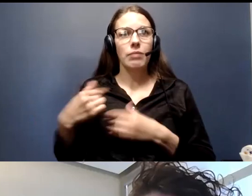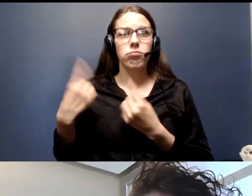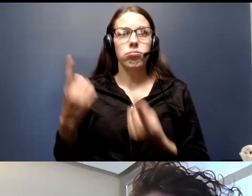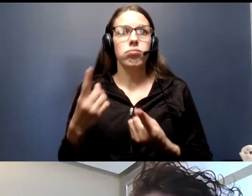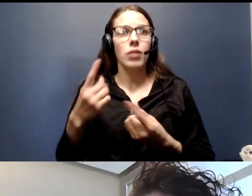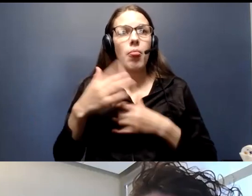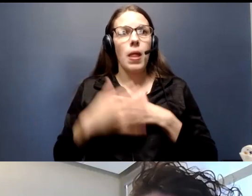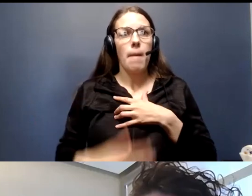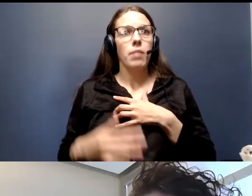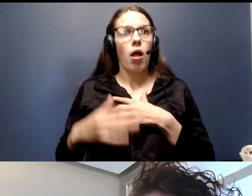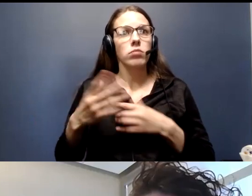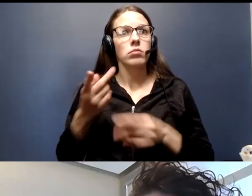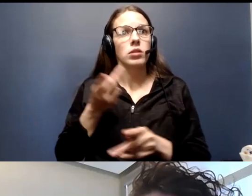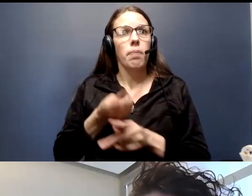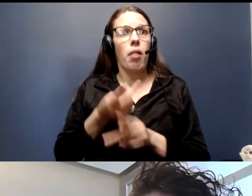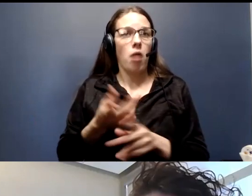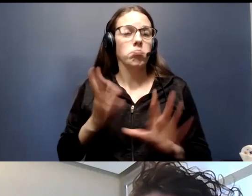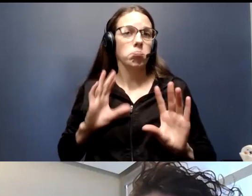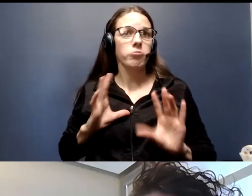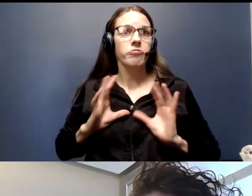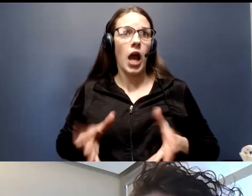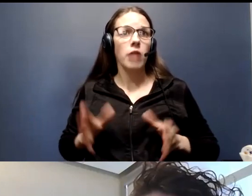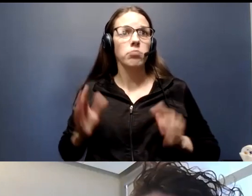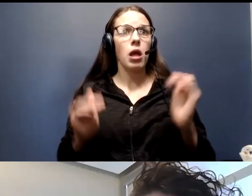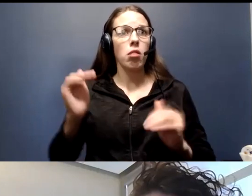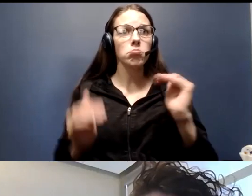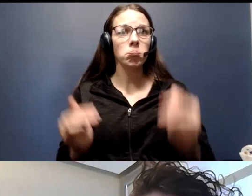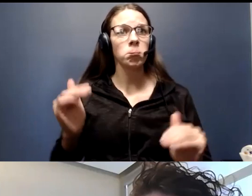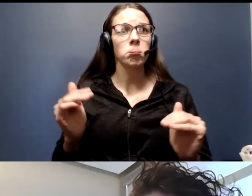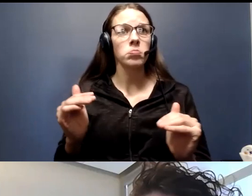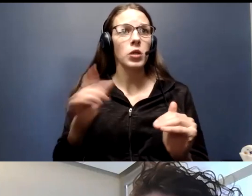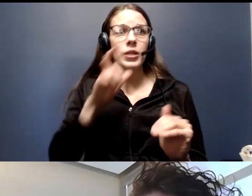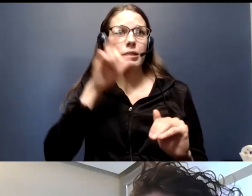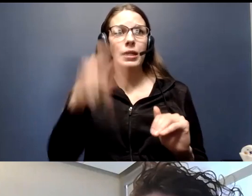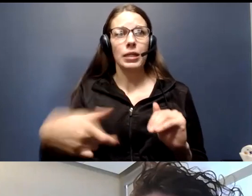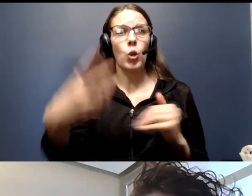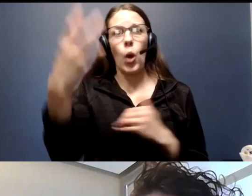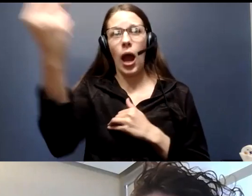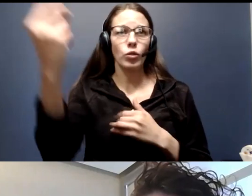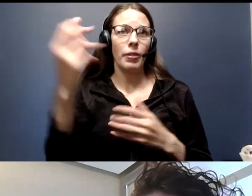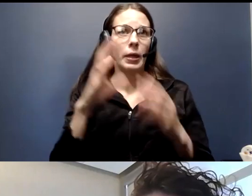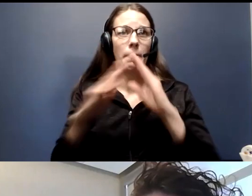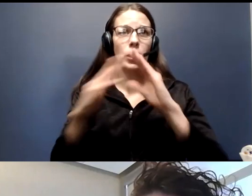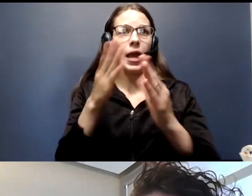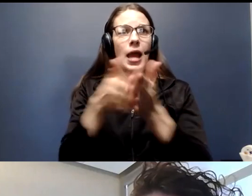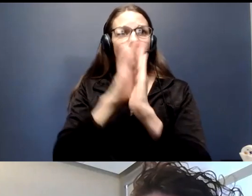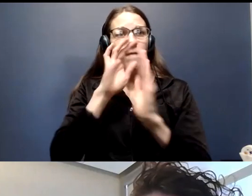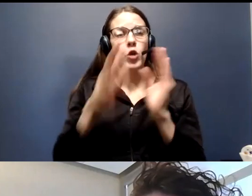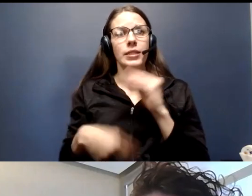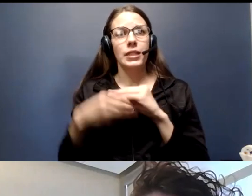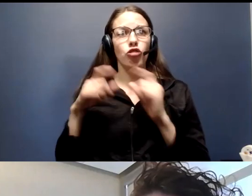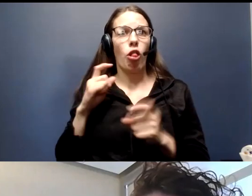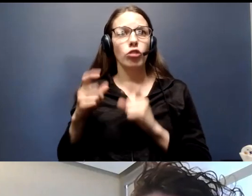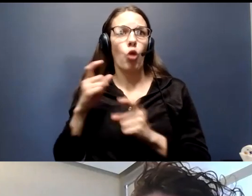remained in balance and we didn't need to go out to the community and ask for additional donors.